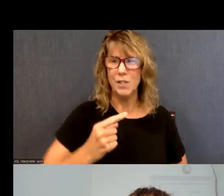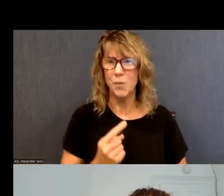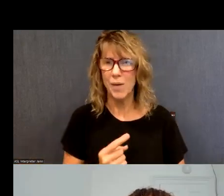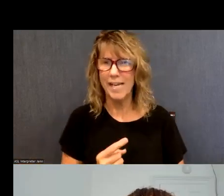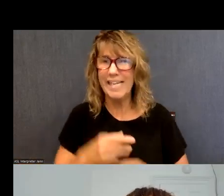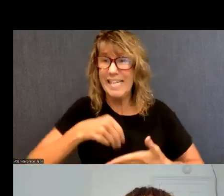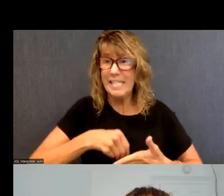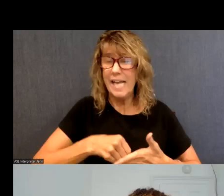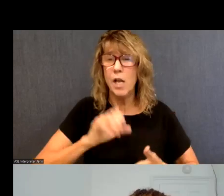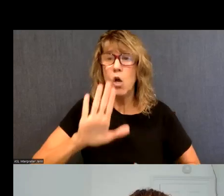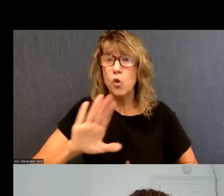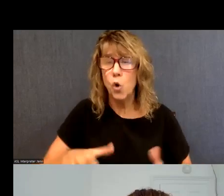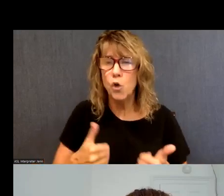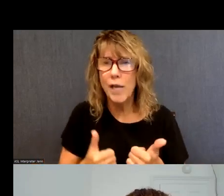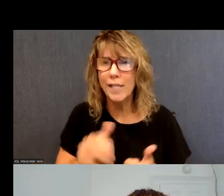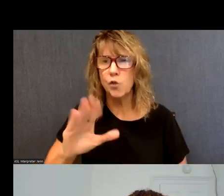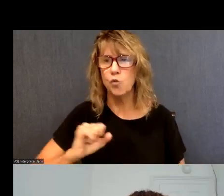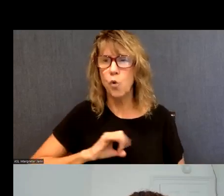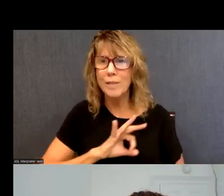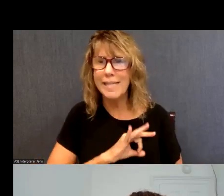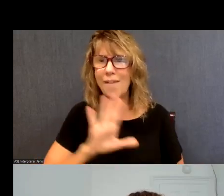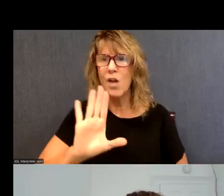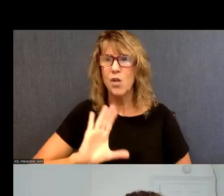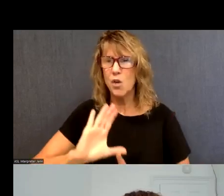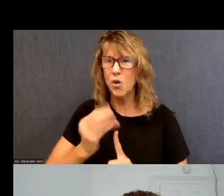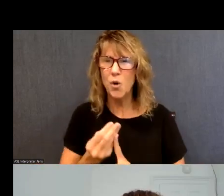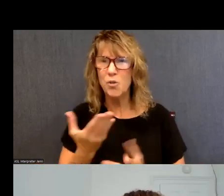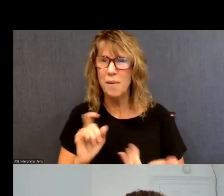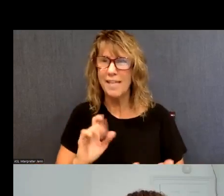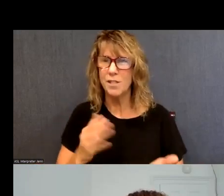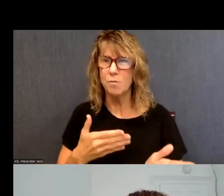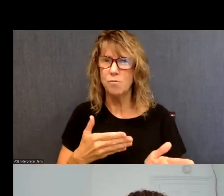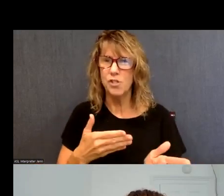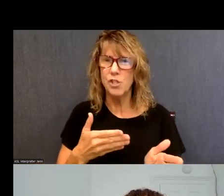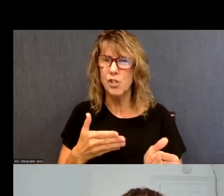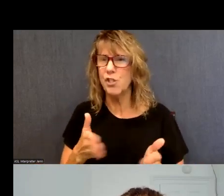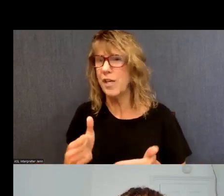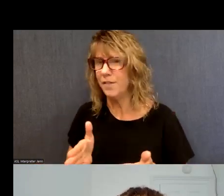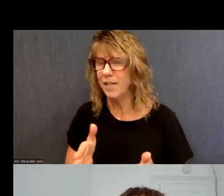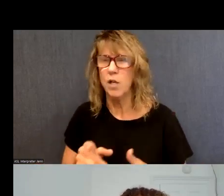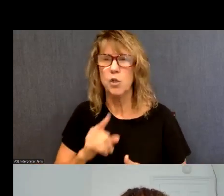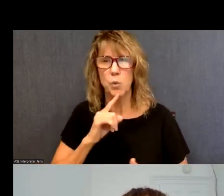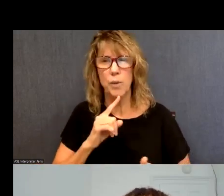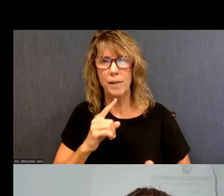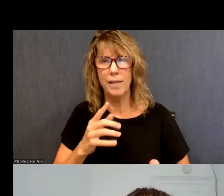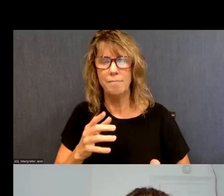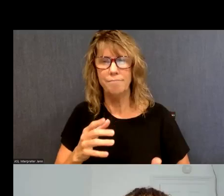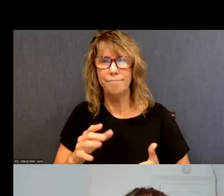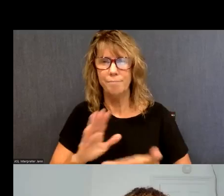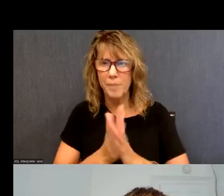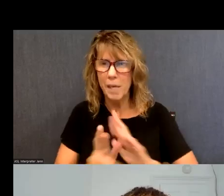own challenges, your own staff, your own culture has to shift and to really incorporate this type of care. Um, and then absolutely